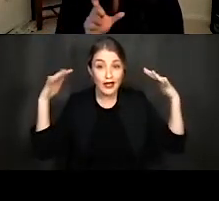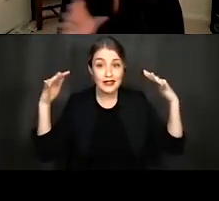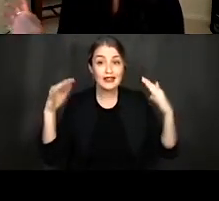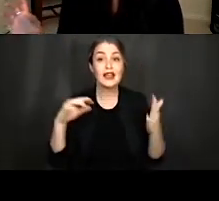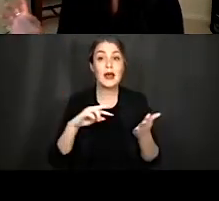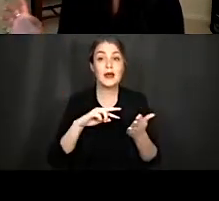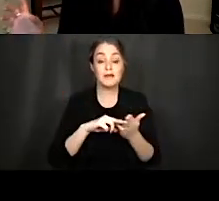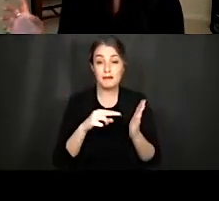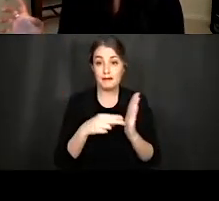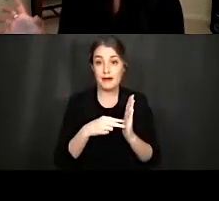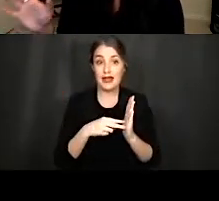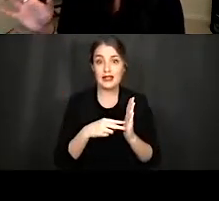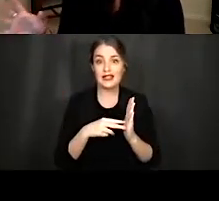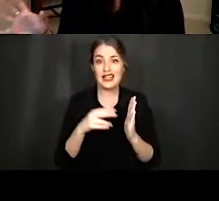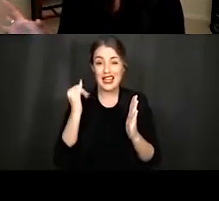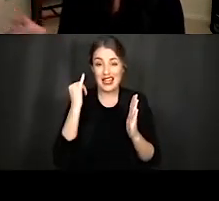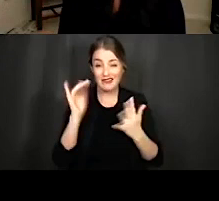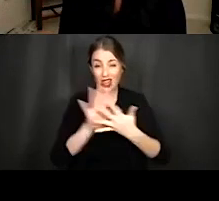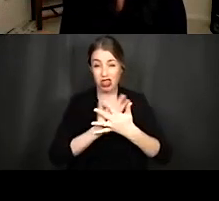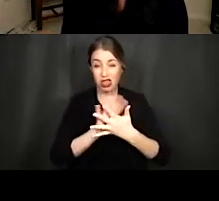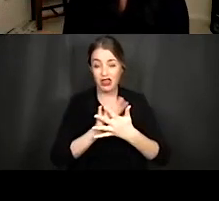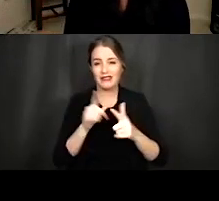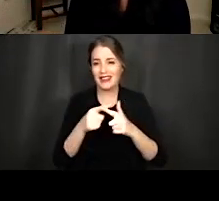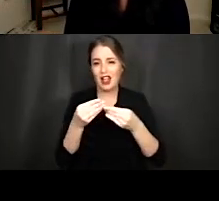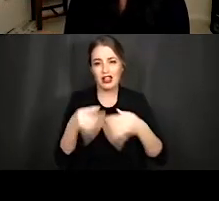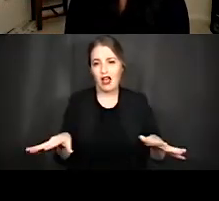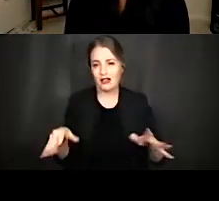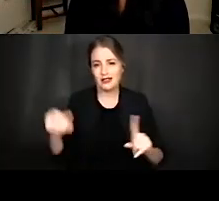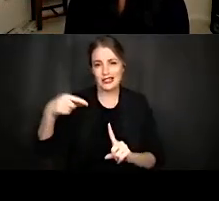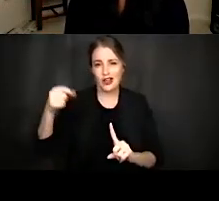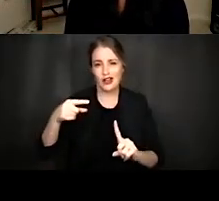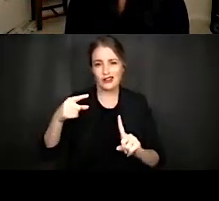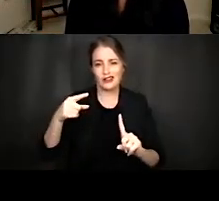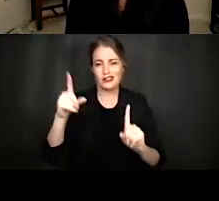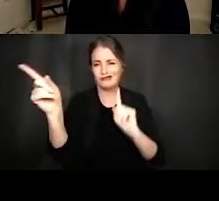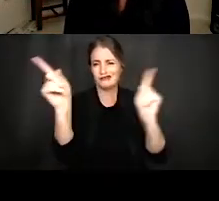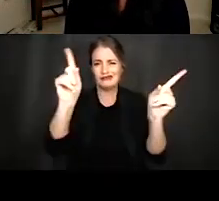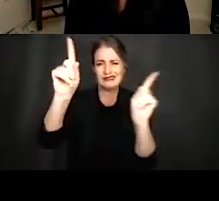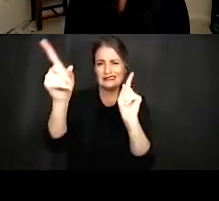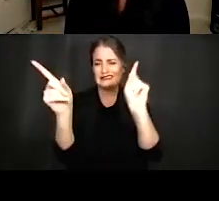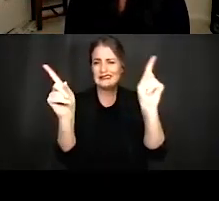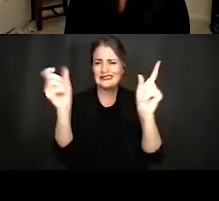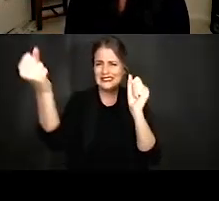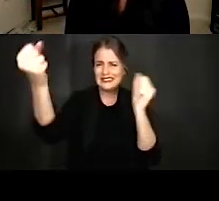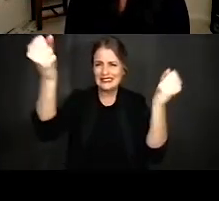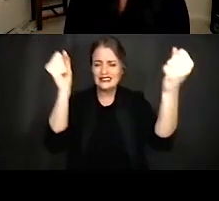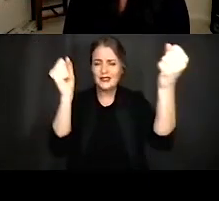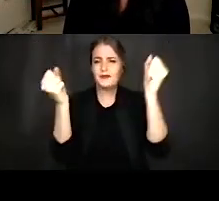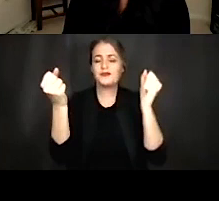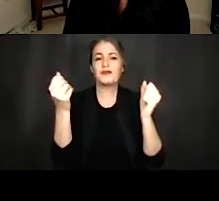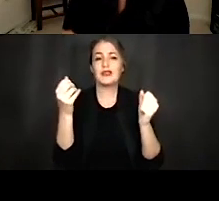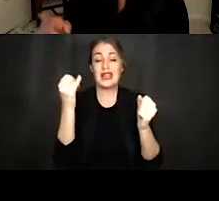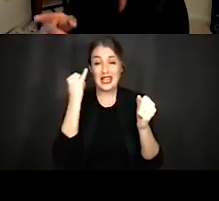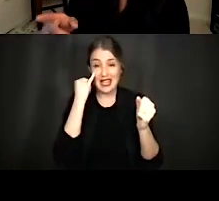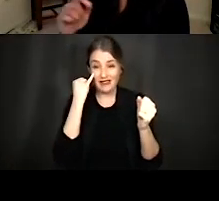a complete loss of signal. A poorly placed antenna results in a complete loss of signal, resulting in only static white